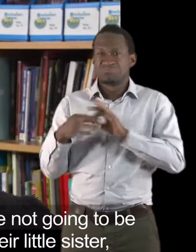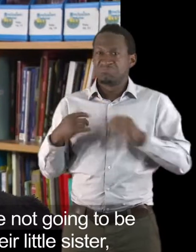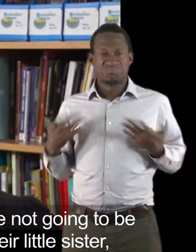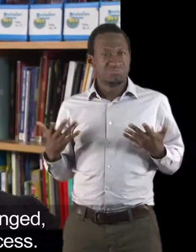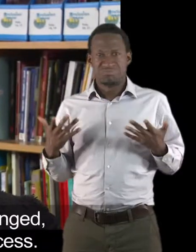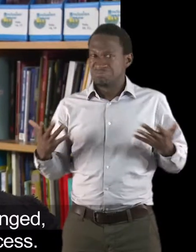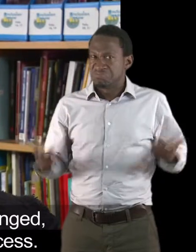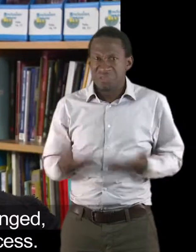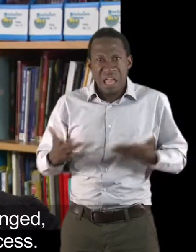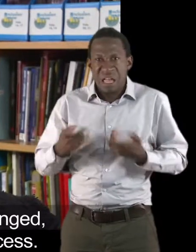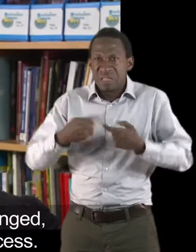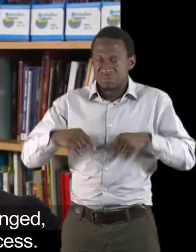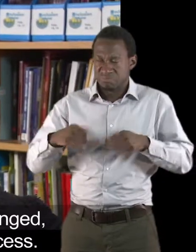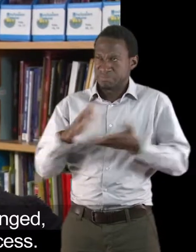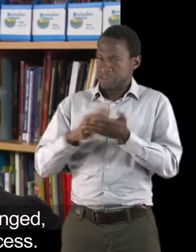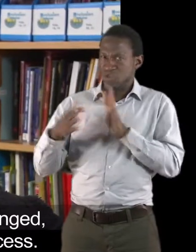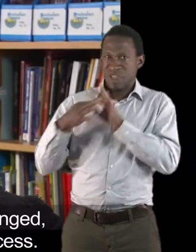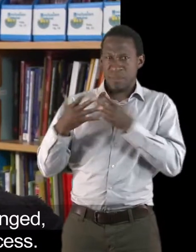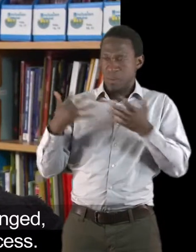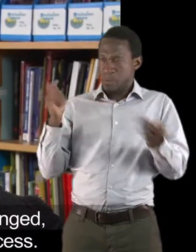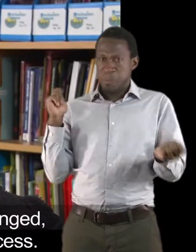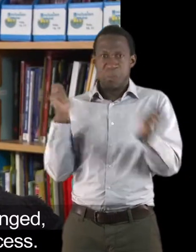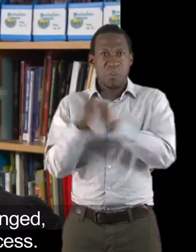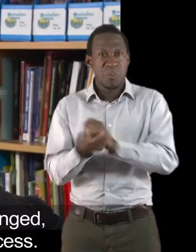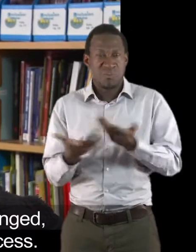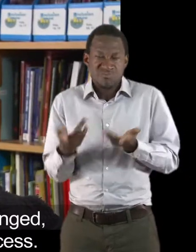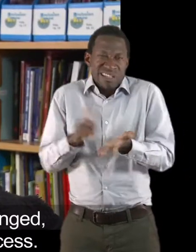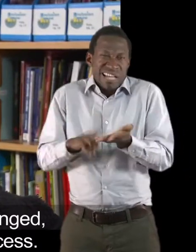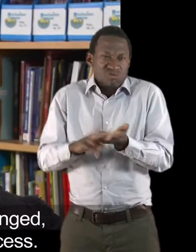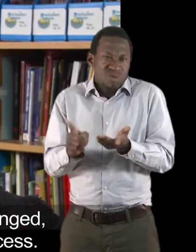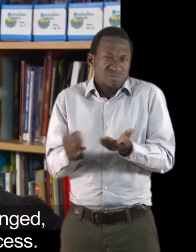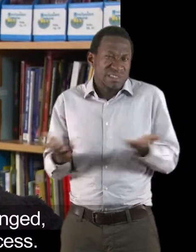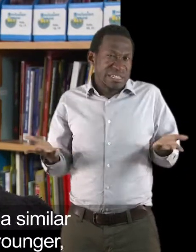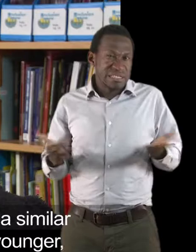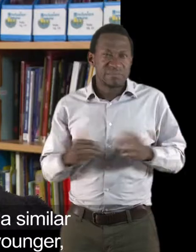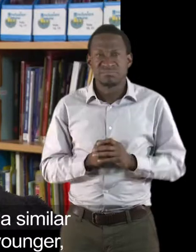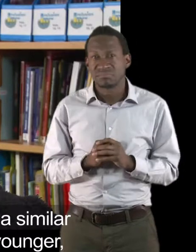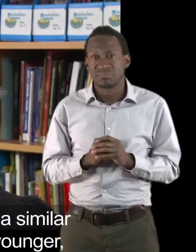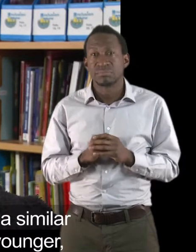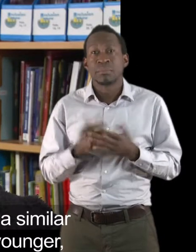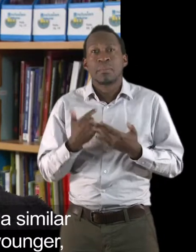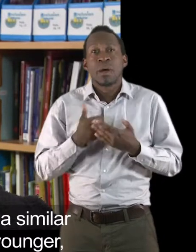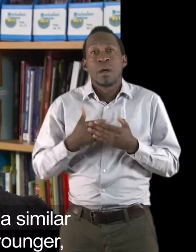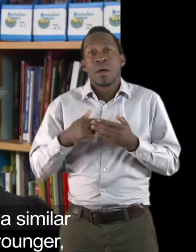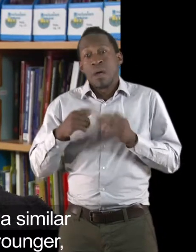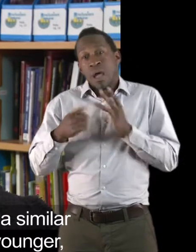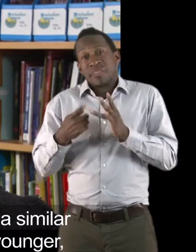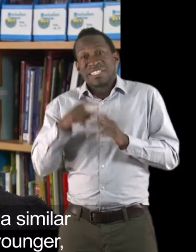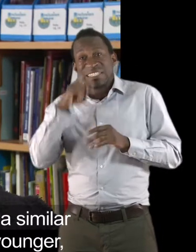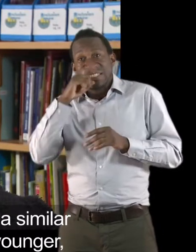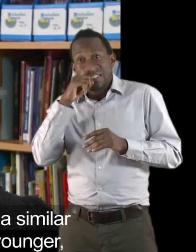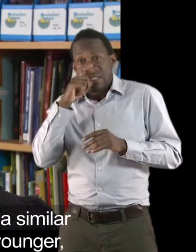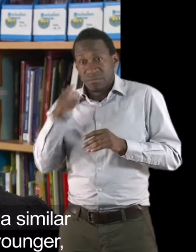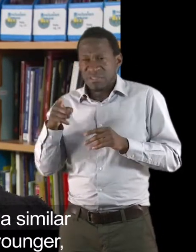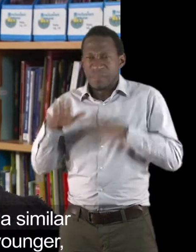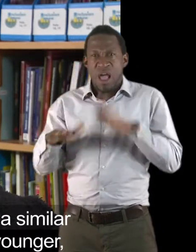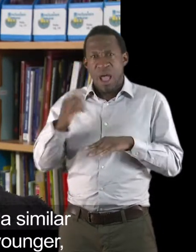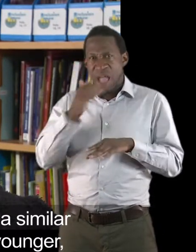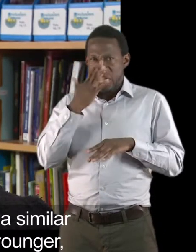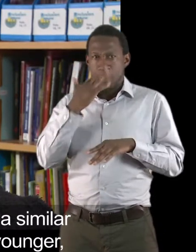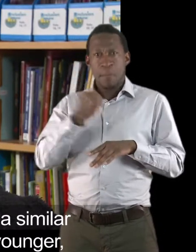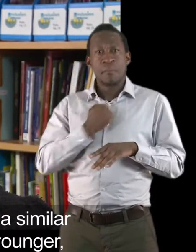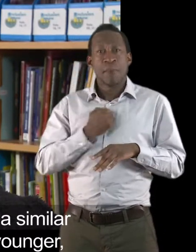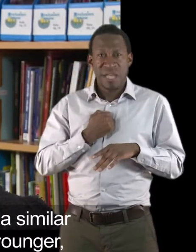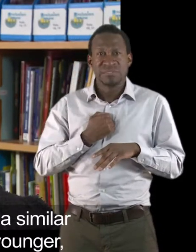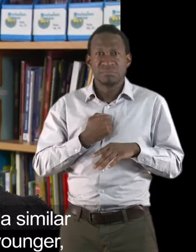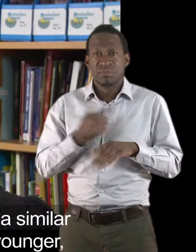little sister. So obviously the relationship changed, but that's a natural process. But my other sister, who is similar age to me, who's